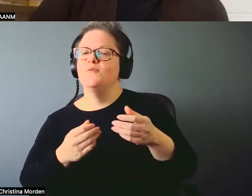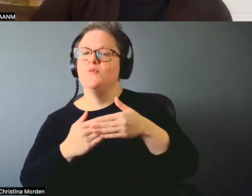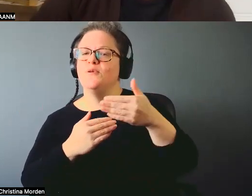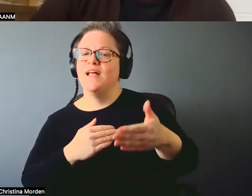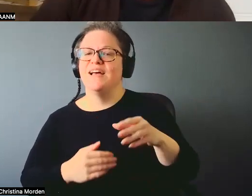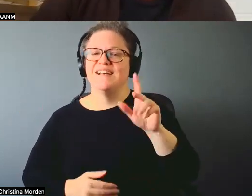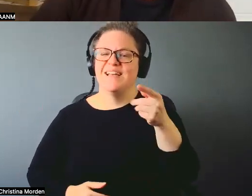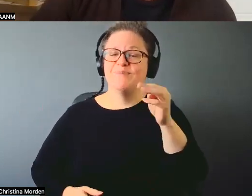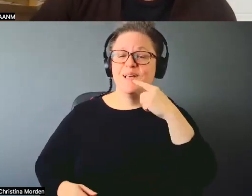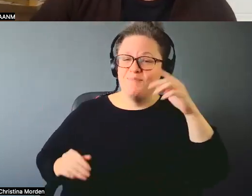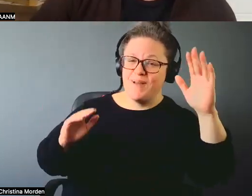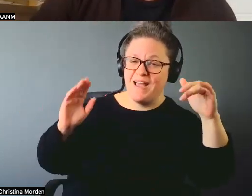everyone. Bye. Bye.